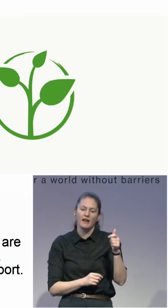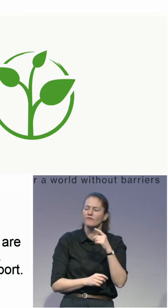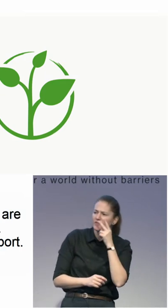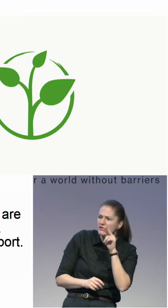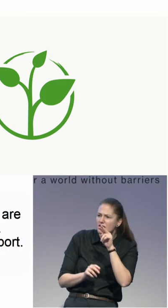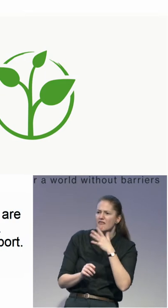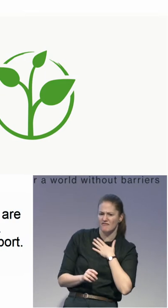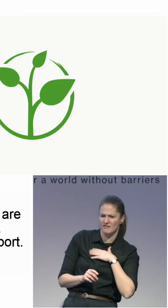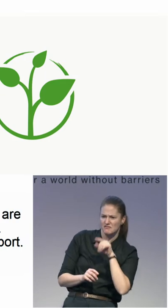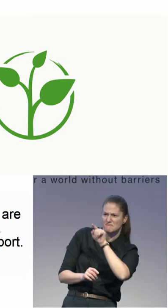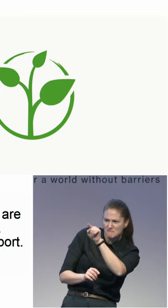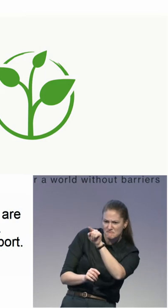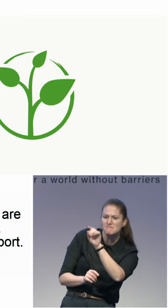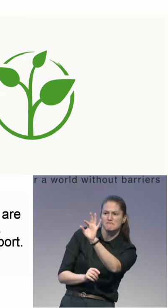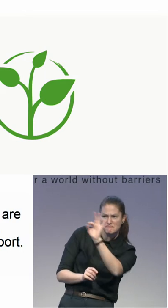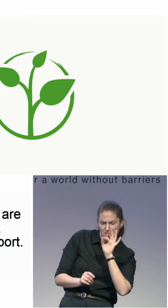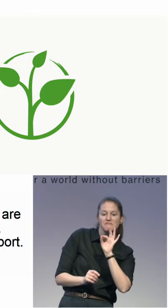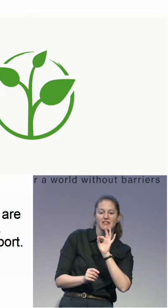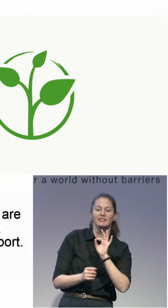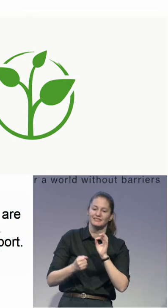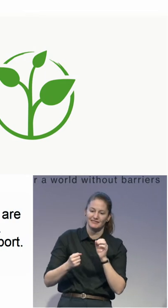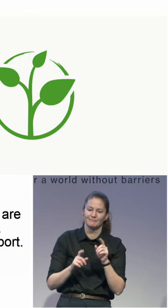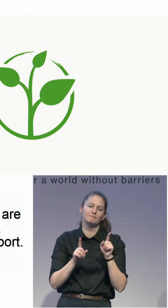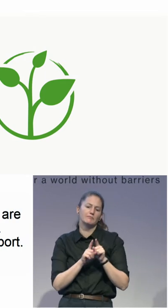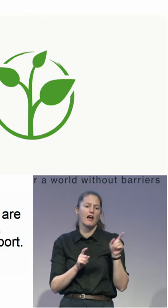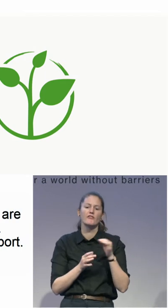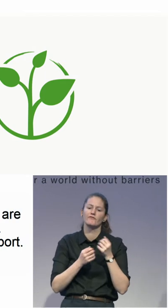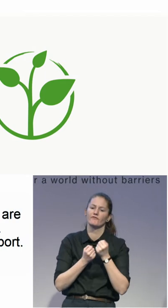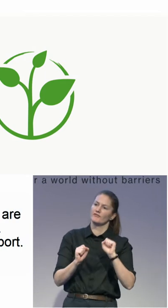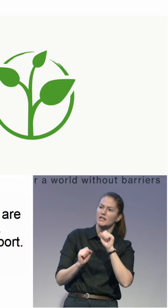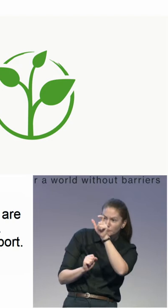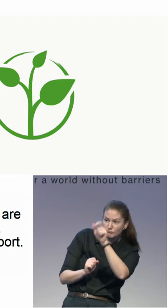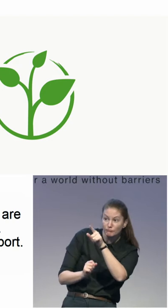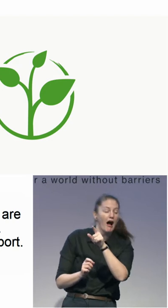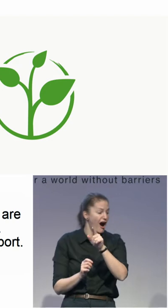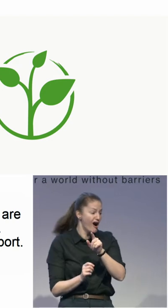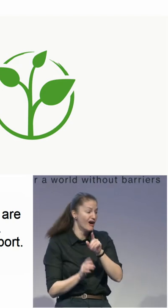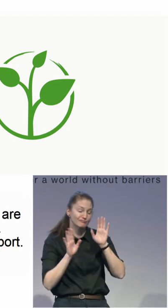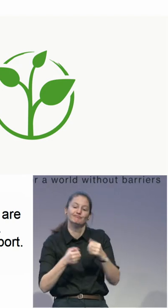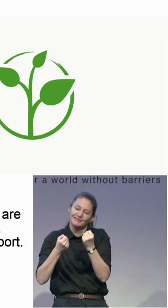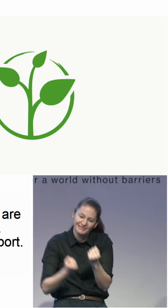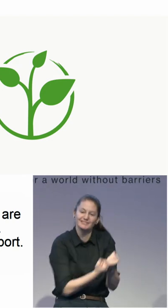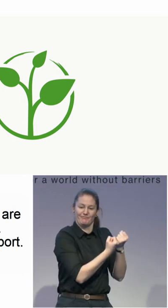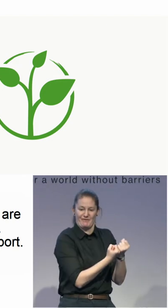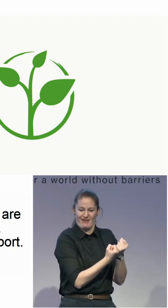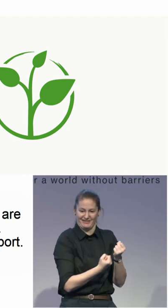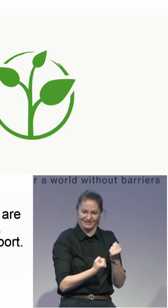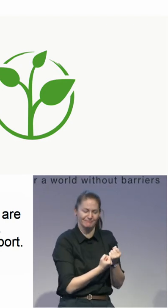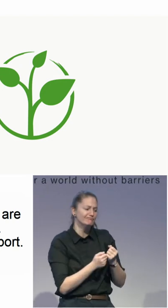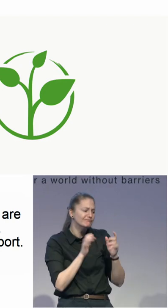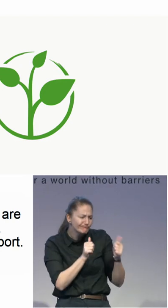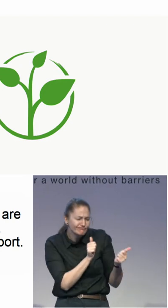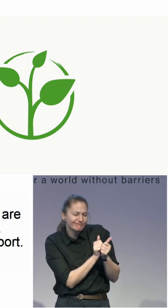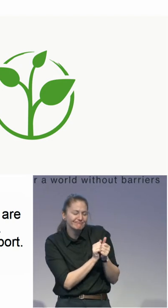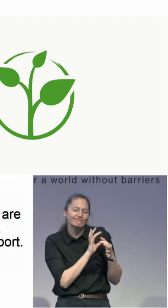people who voluntarily support the person, and they have close relationships. So it's mostly family, friends, and other